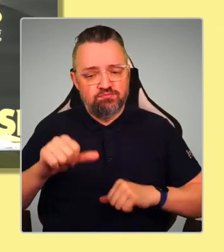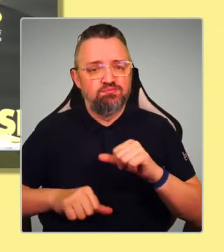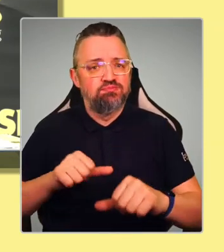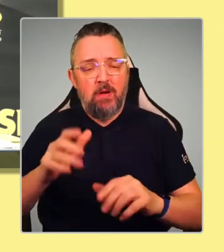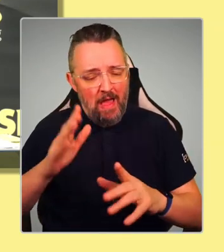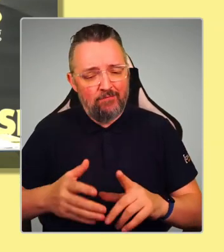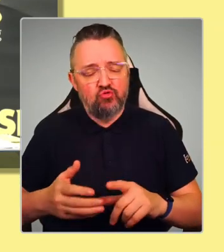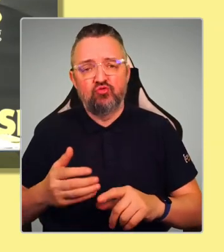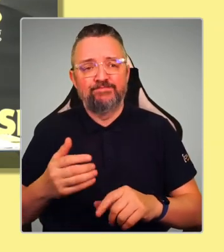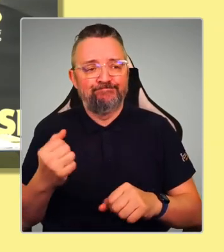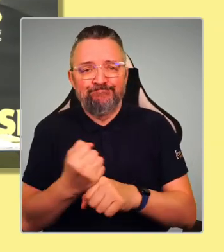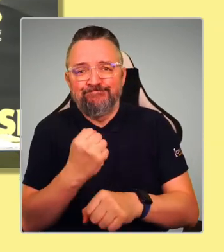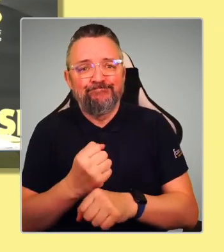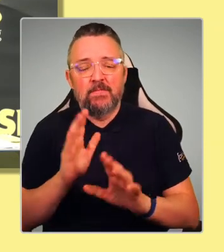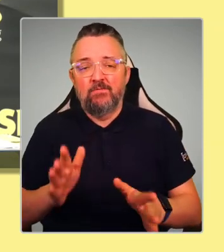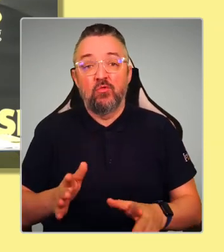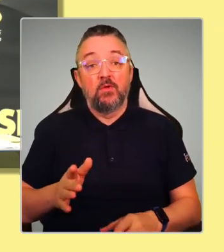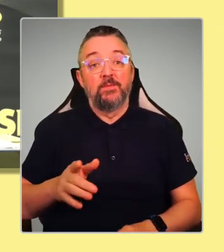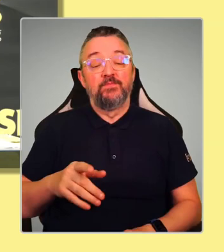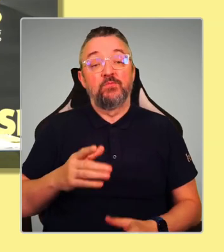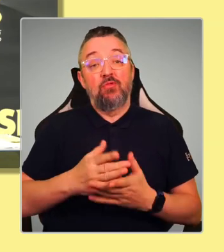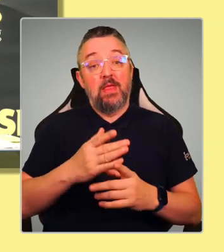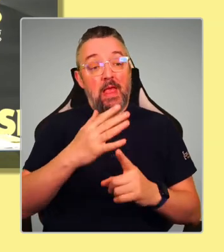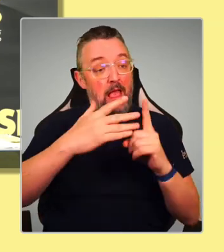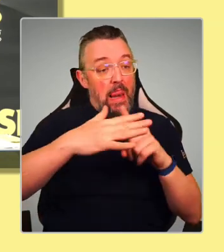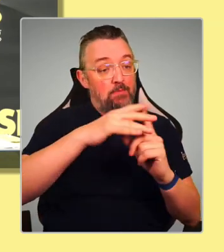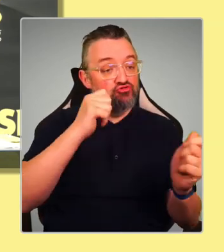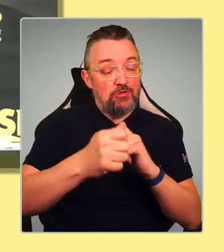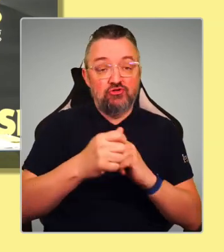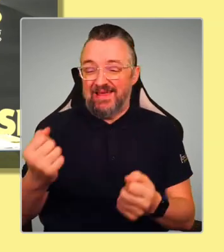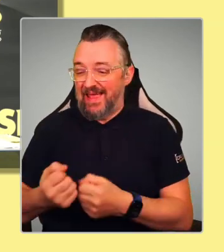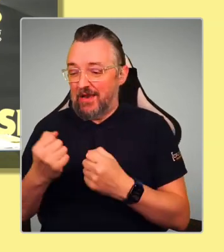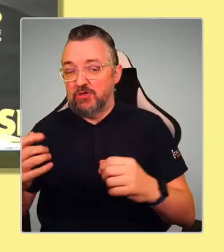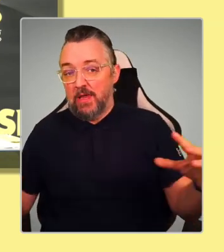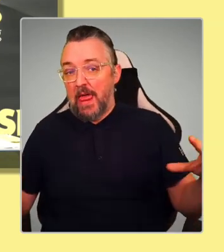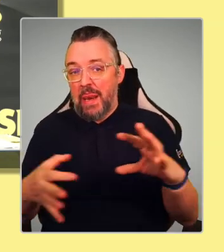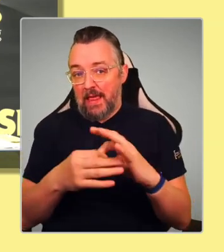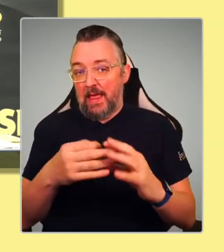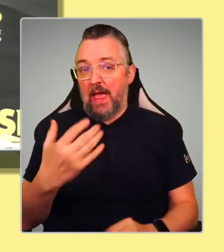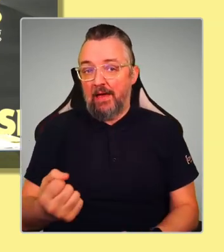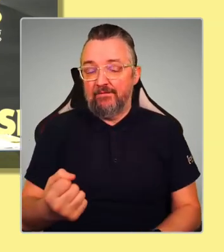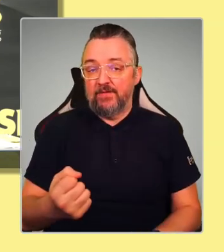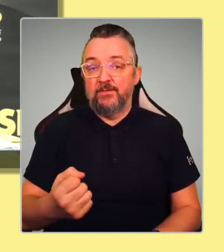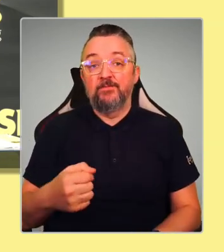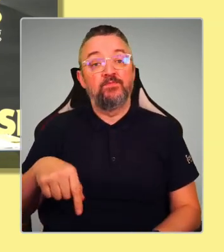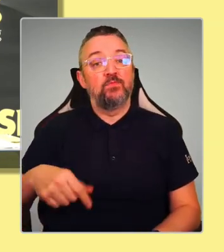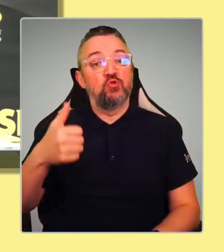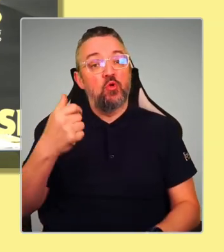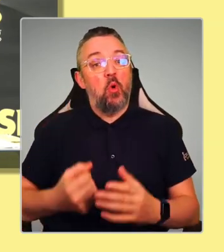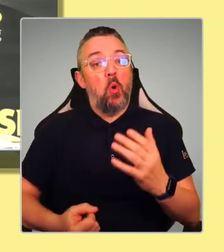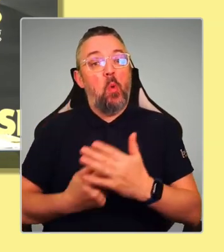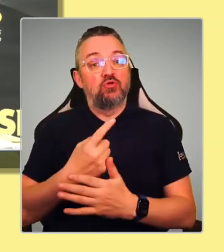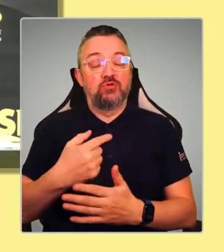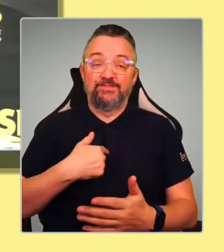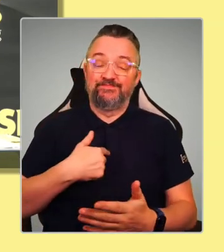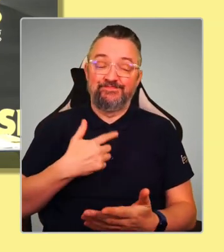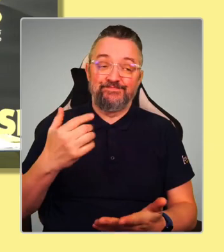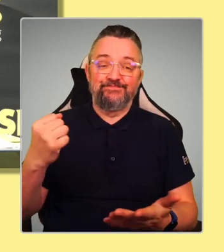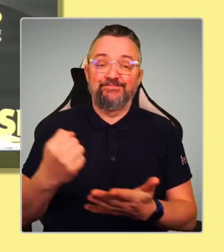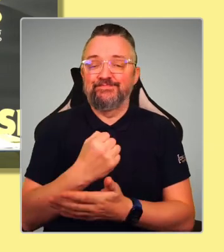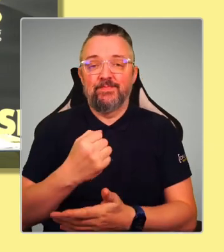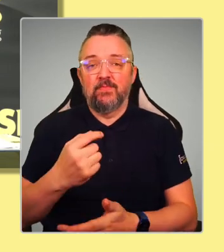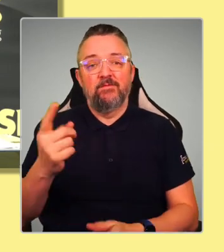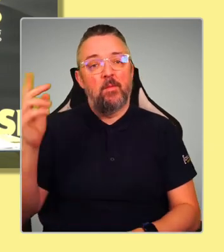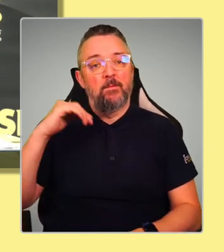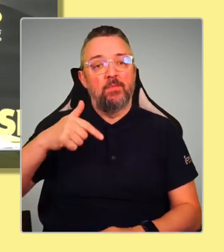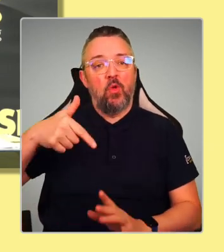linked here, and we do have an enormous opportunity in renewables. We obviously missed the boat last time around, because as part of the UK,